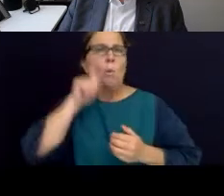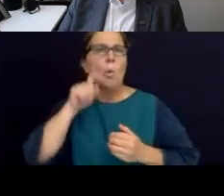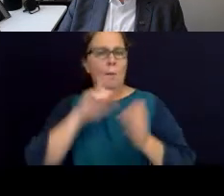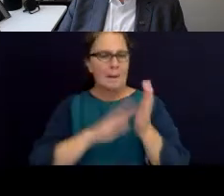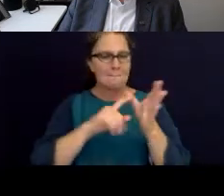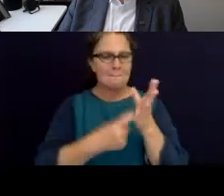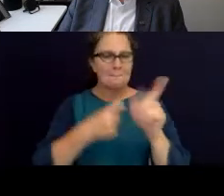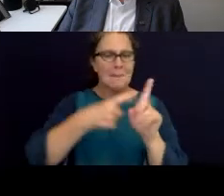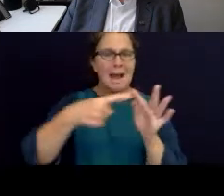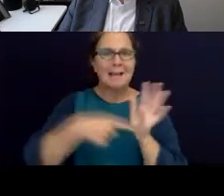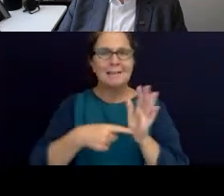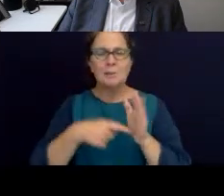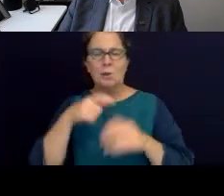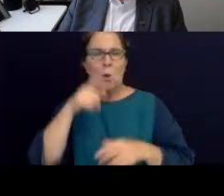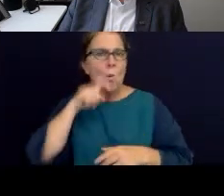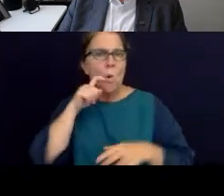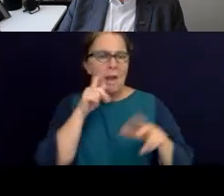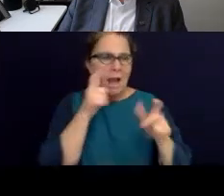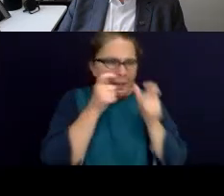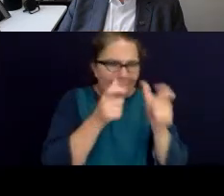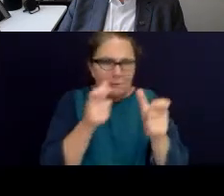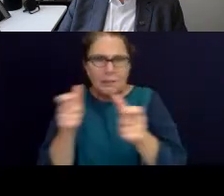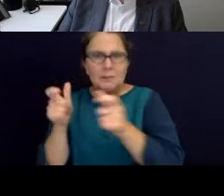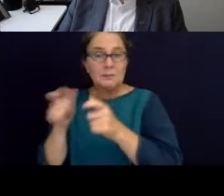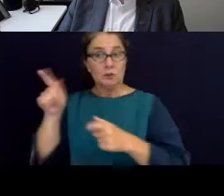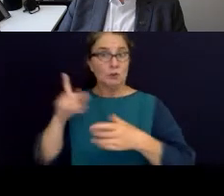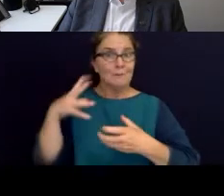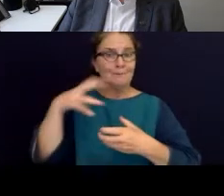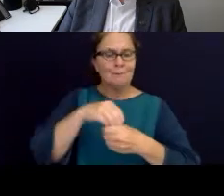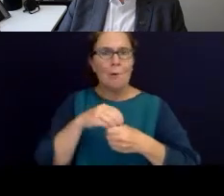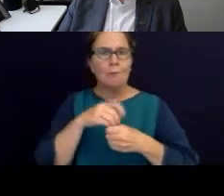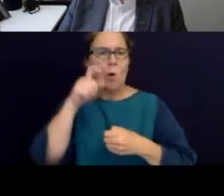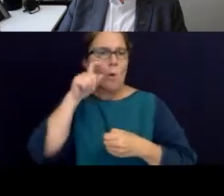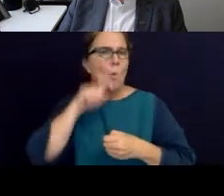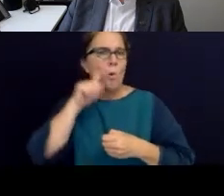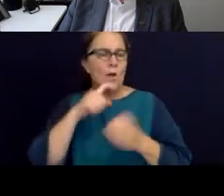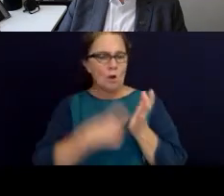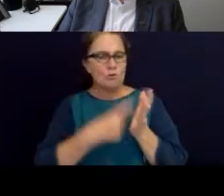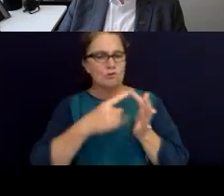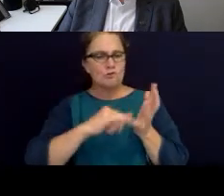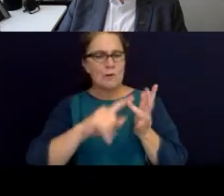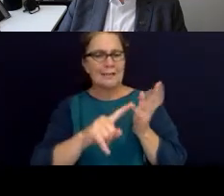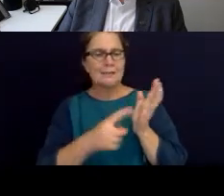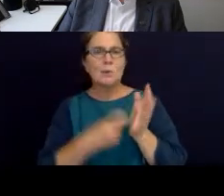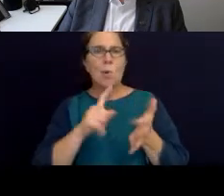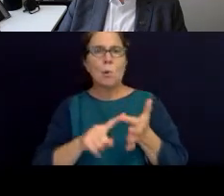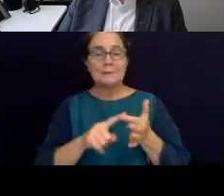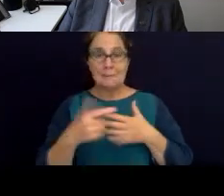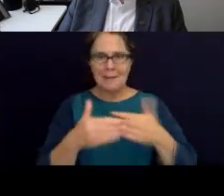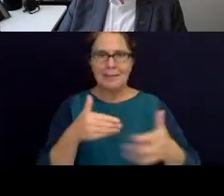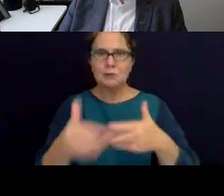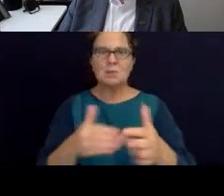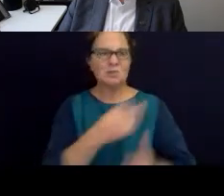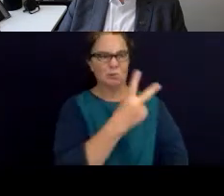and water governance, and she's worked in water resource management since 2002 in both the private and public sectors. She's recognised